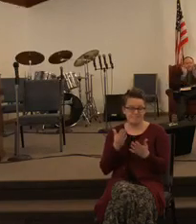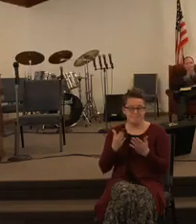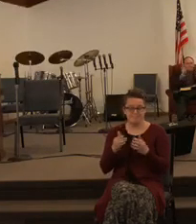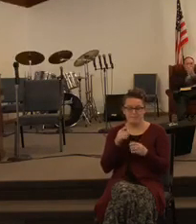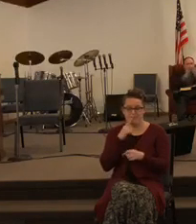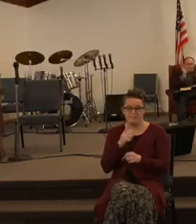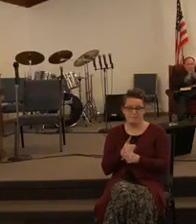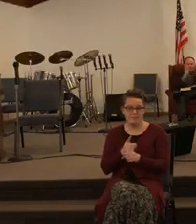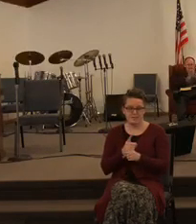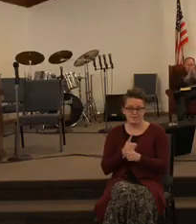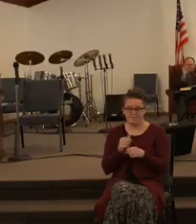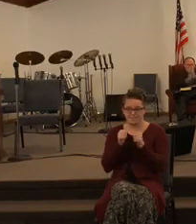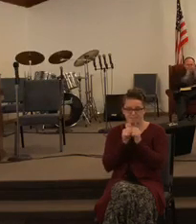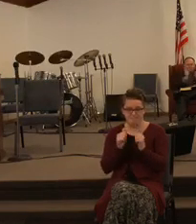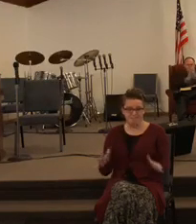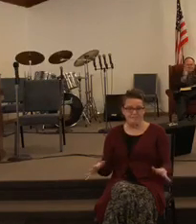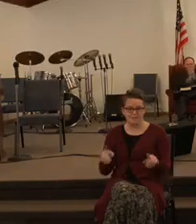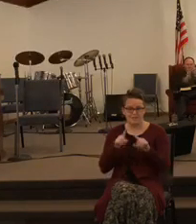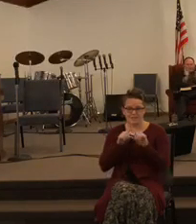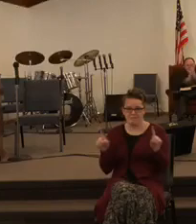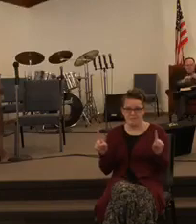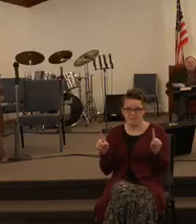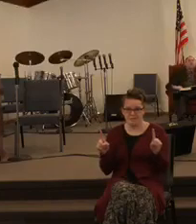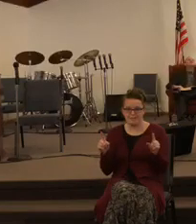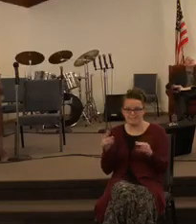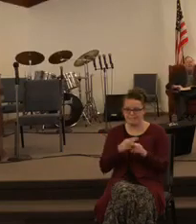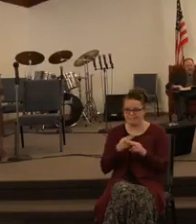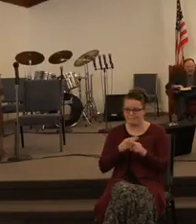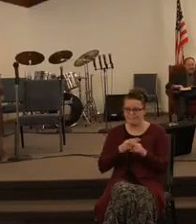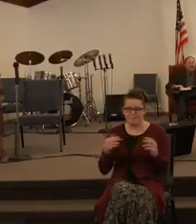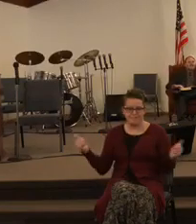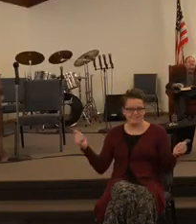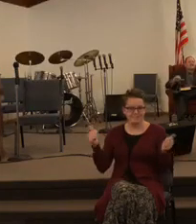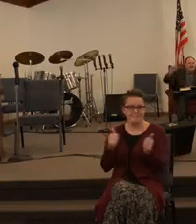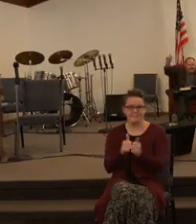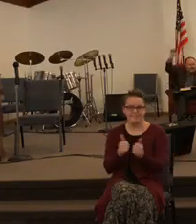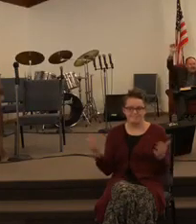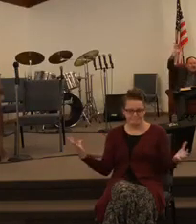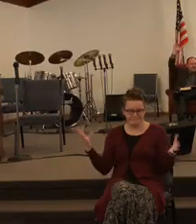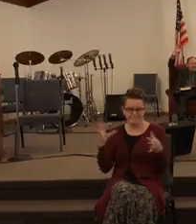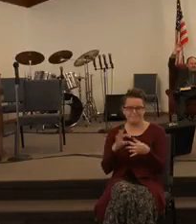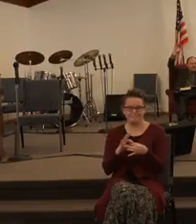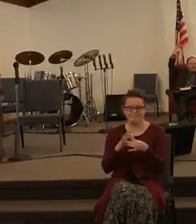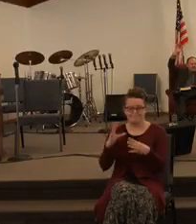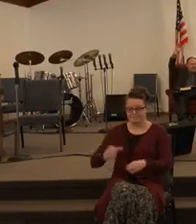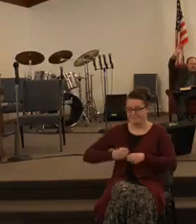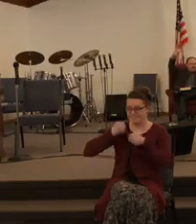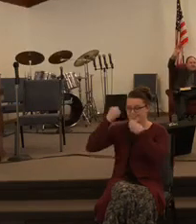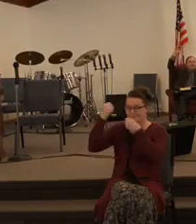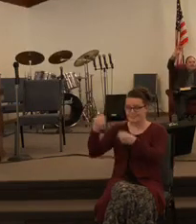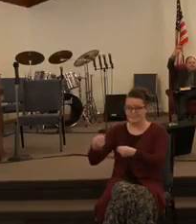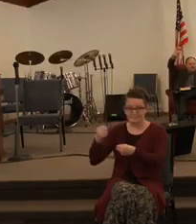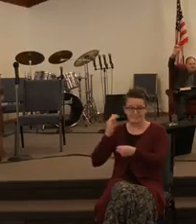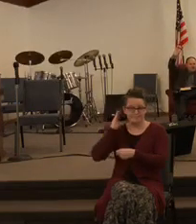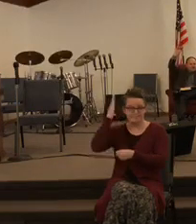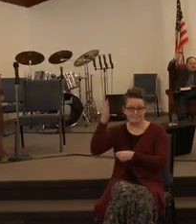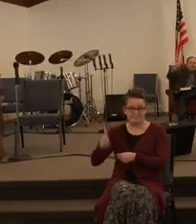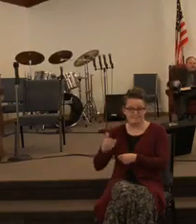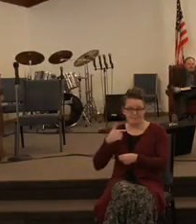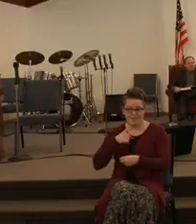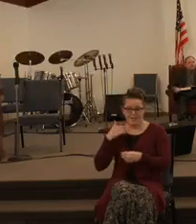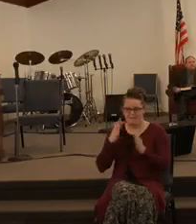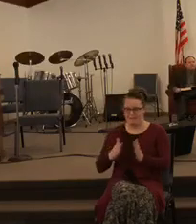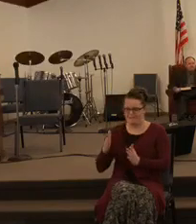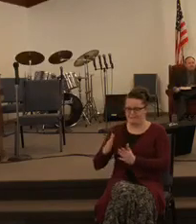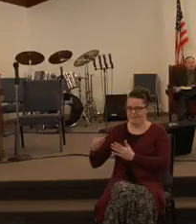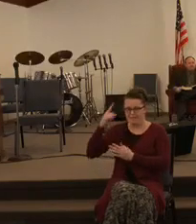going to be back together again and we're going to be stronger and we're going to be mightier I'm preparing for revival you need to get